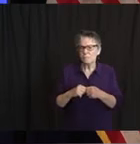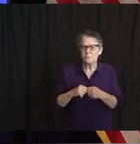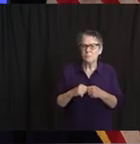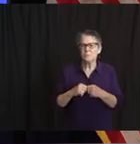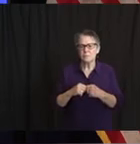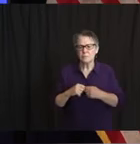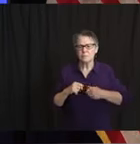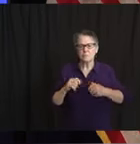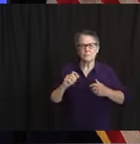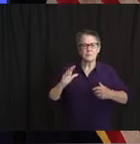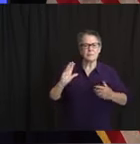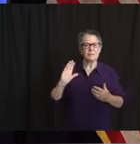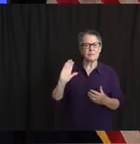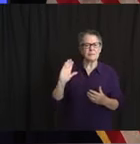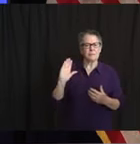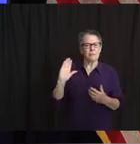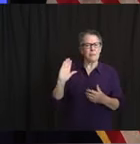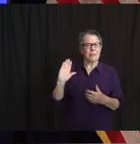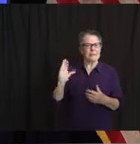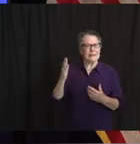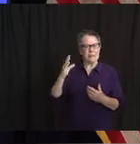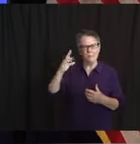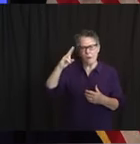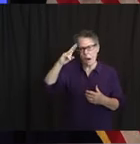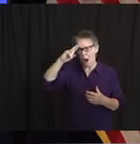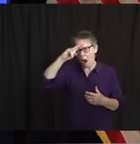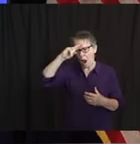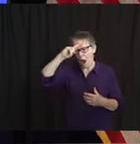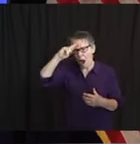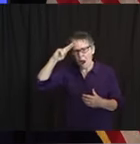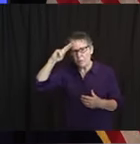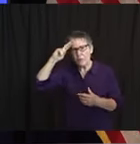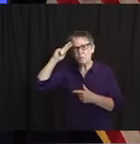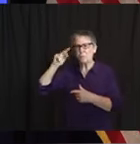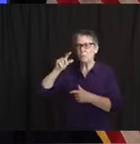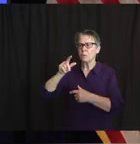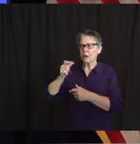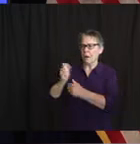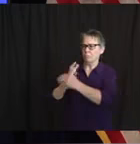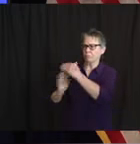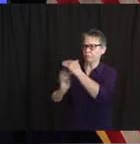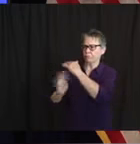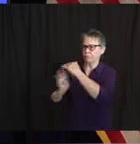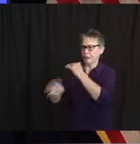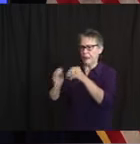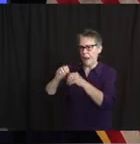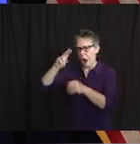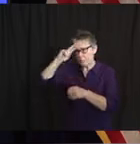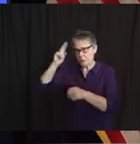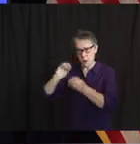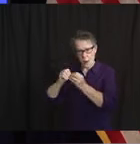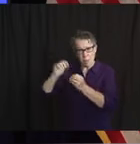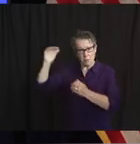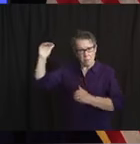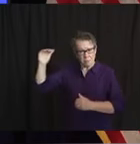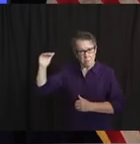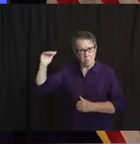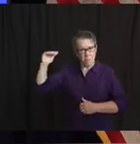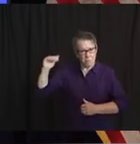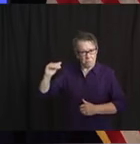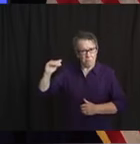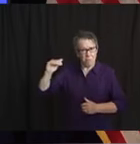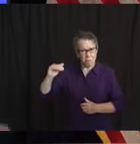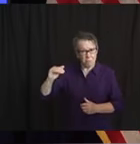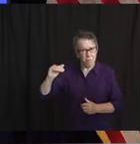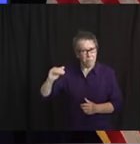concern? Is there any explanation why, you know, it sort of seemed like it was on the downward trend and then it kind of just leveled out a little bit? Yep.